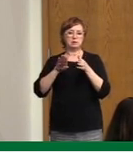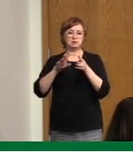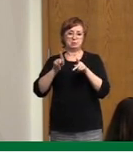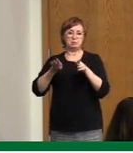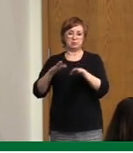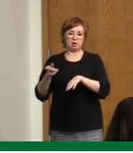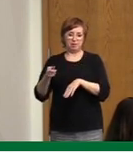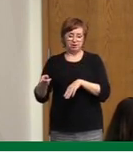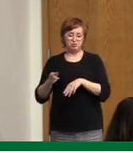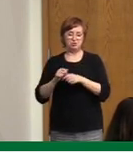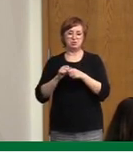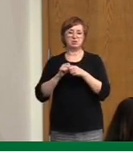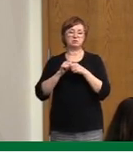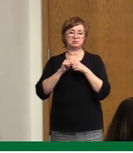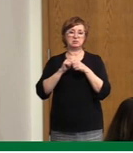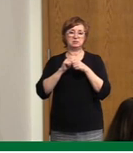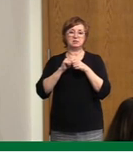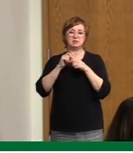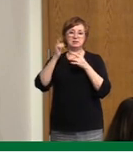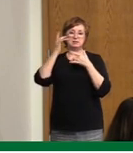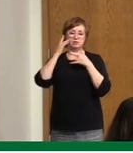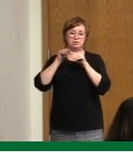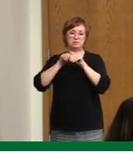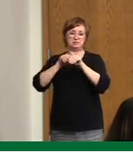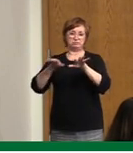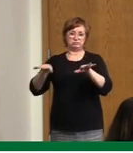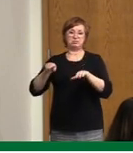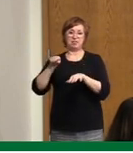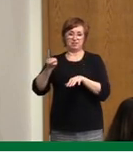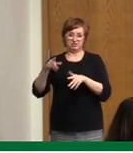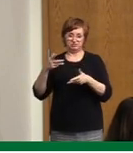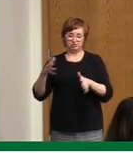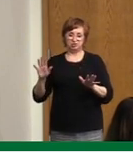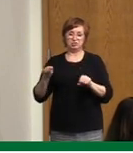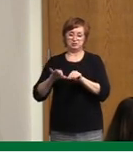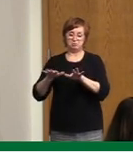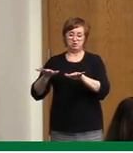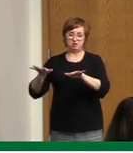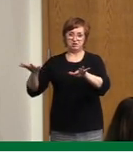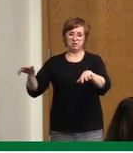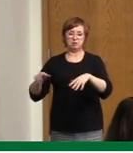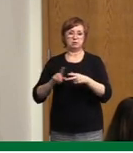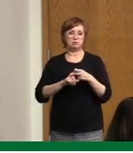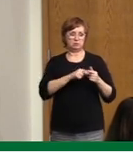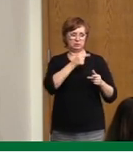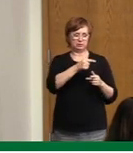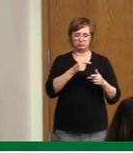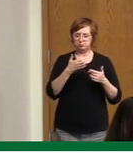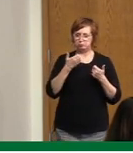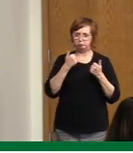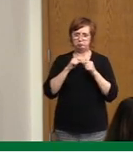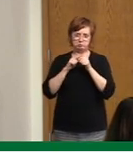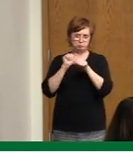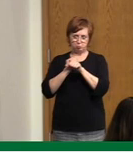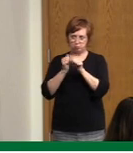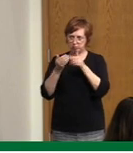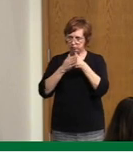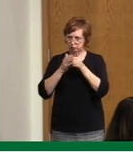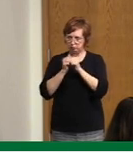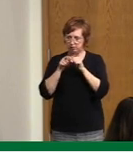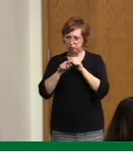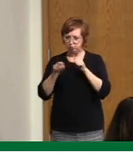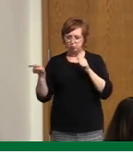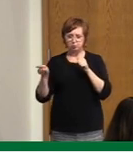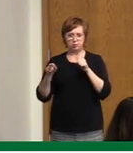the Government is working very closely with personal care homes in enhancing their ability to